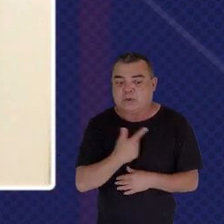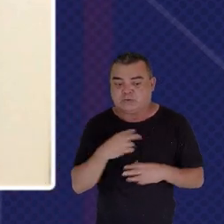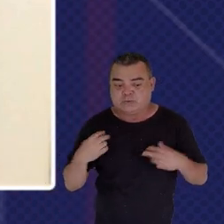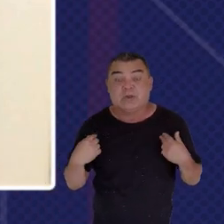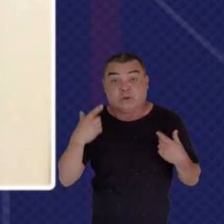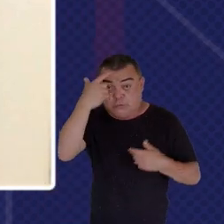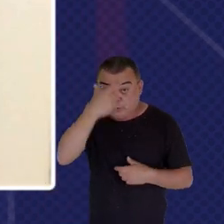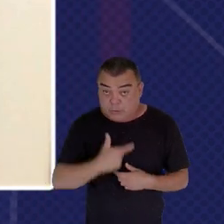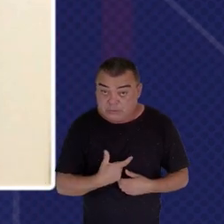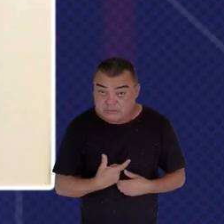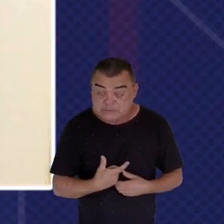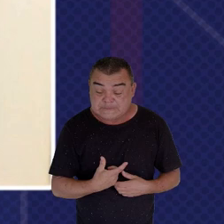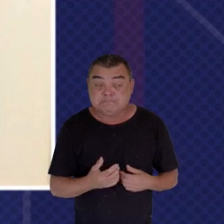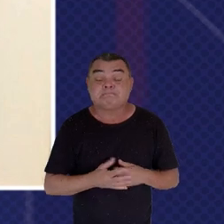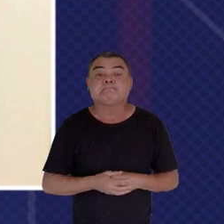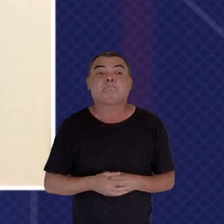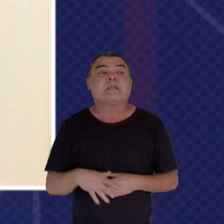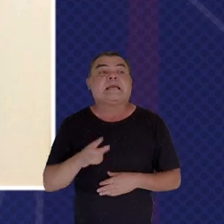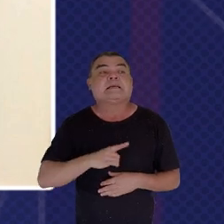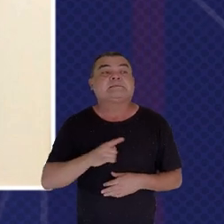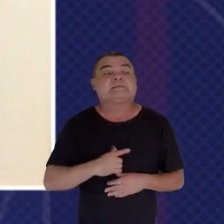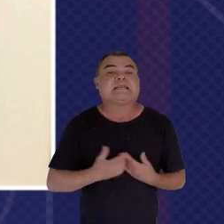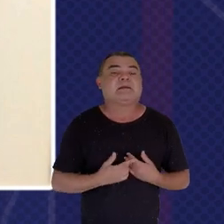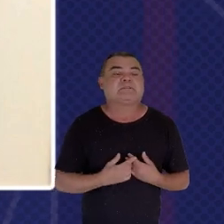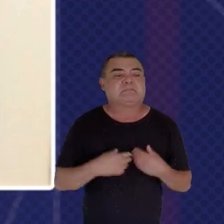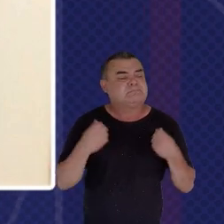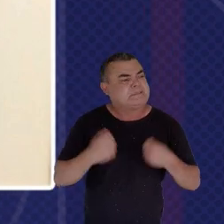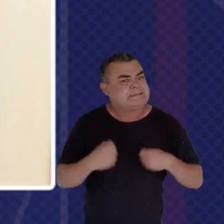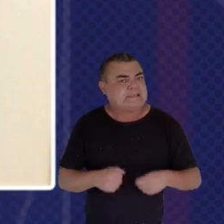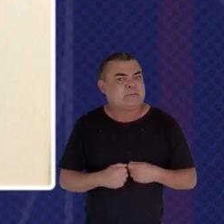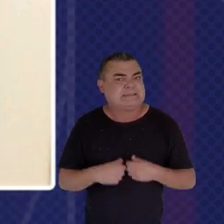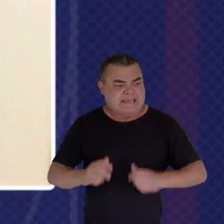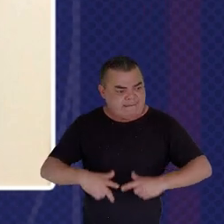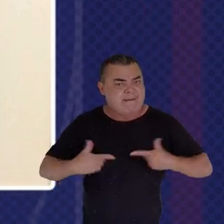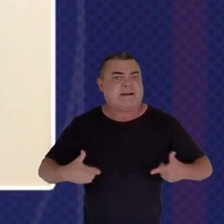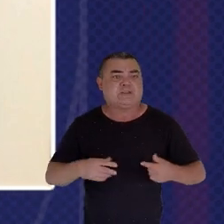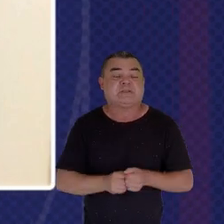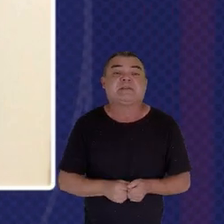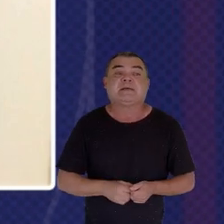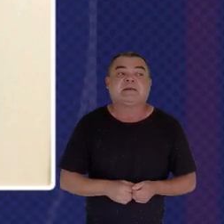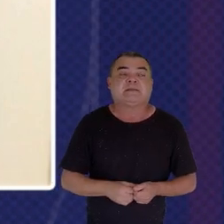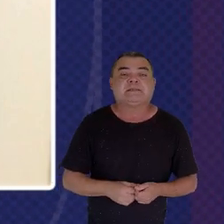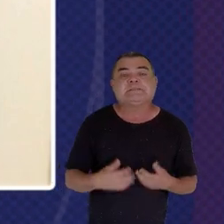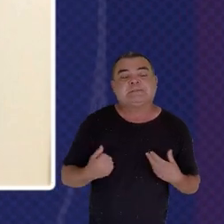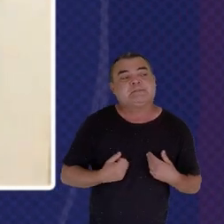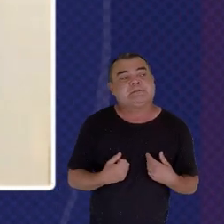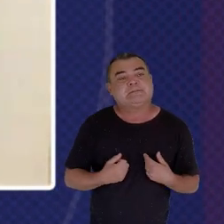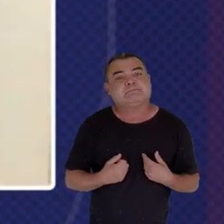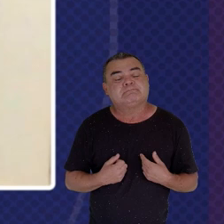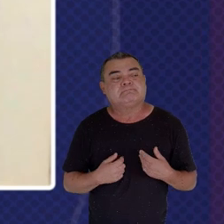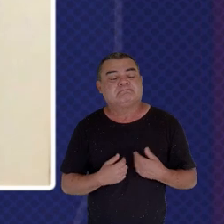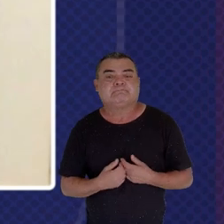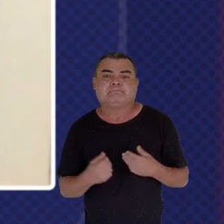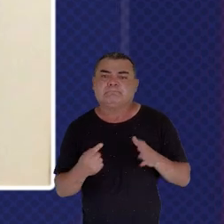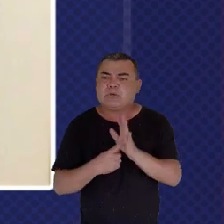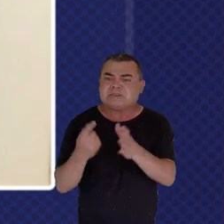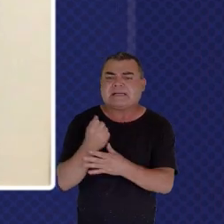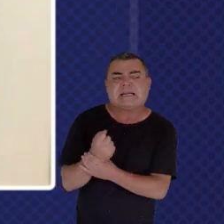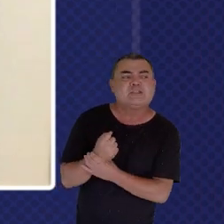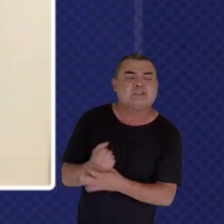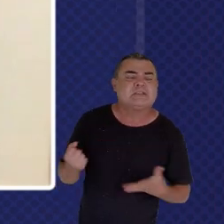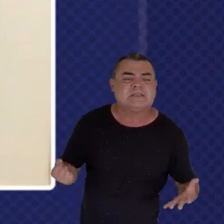We need to Be agile We need to Ensure that We are not Reactive In our Approach